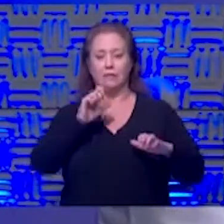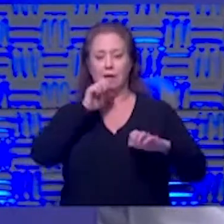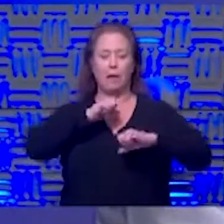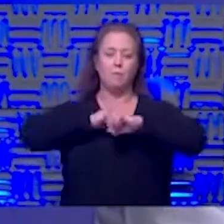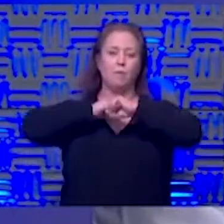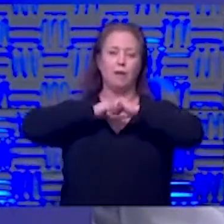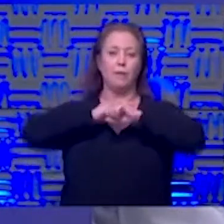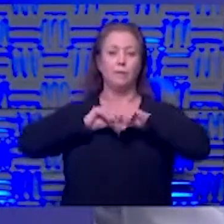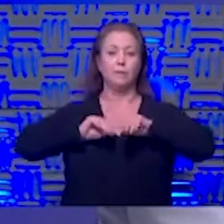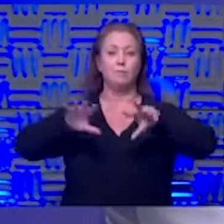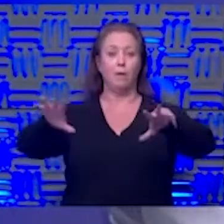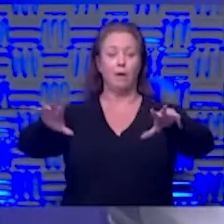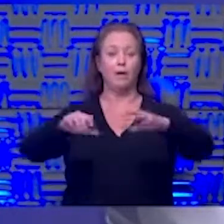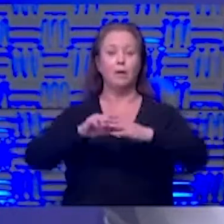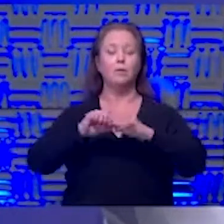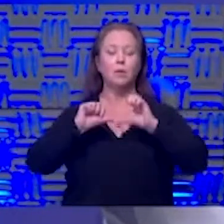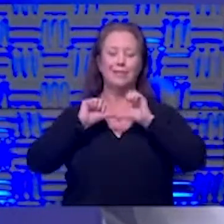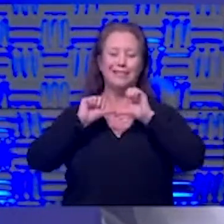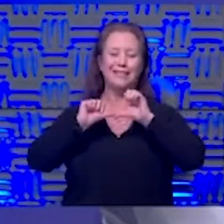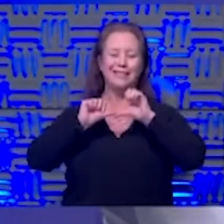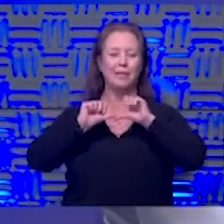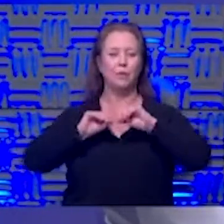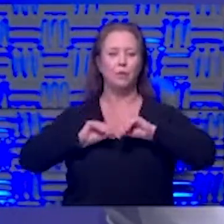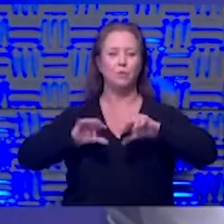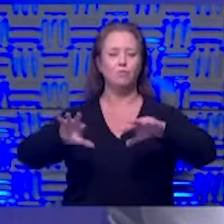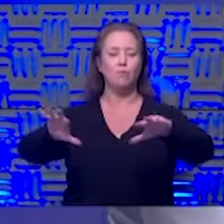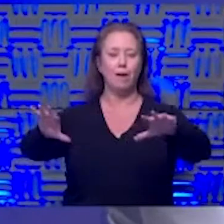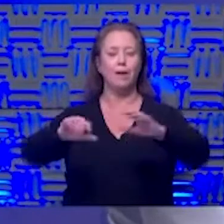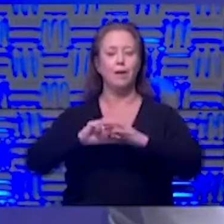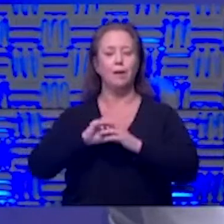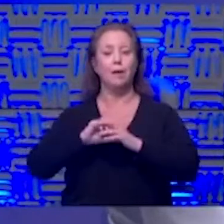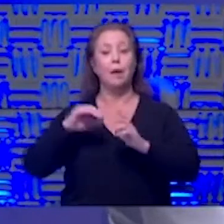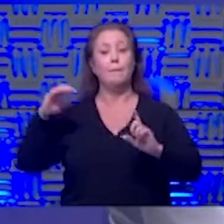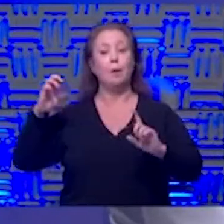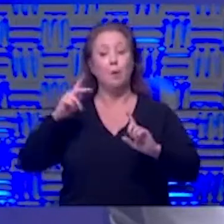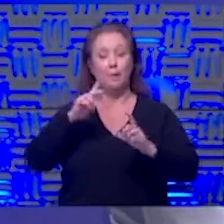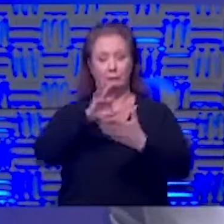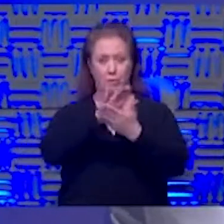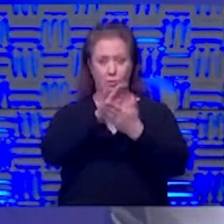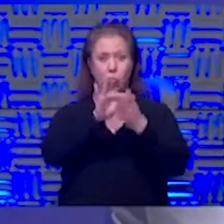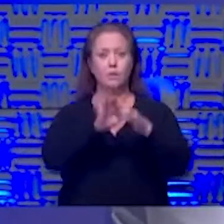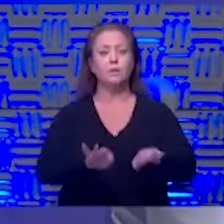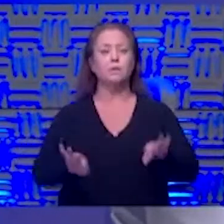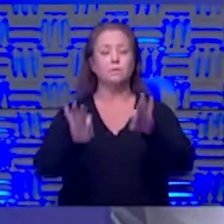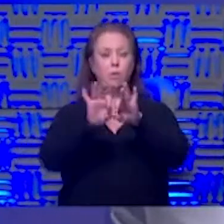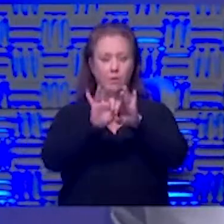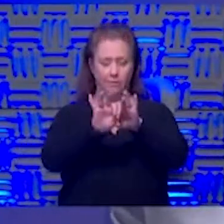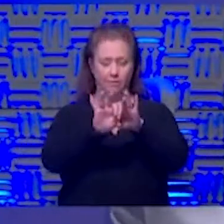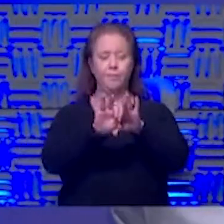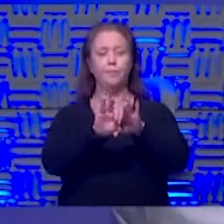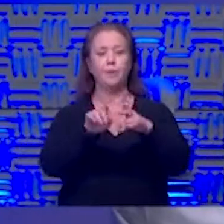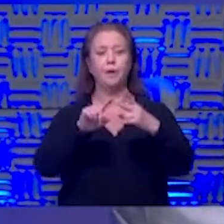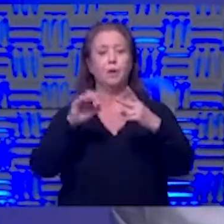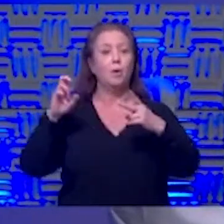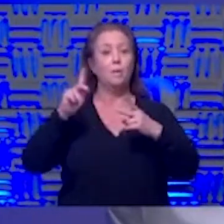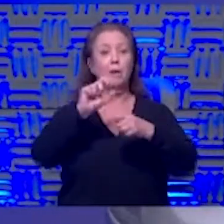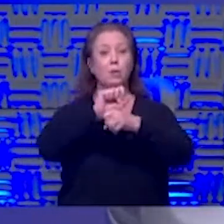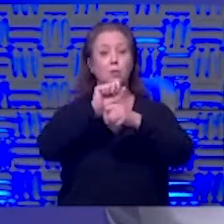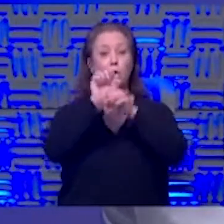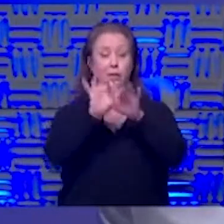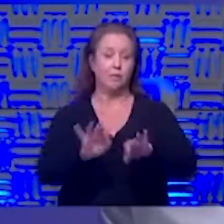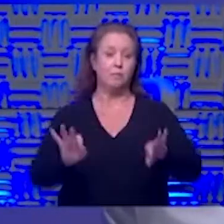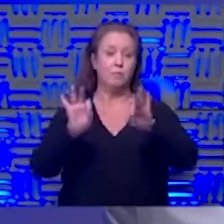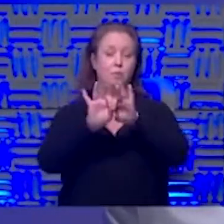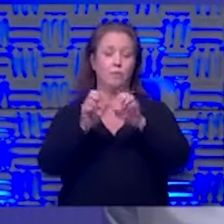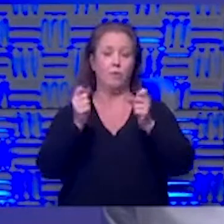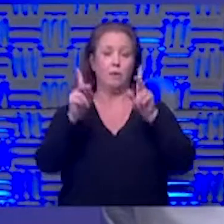prevent the spread so it is continuing to spread but getting back to school is going to be important getting back to work has been important for